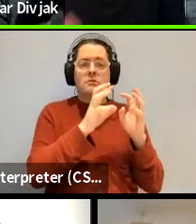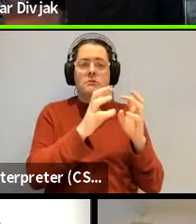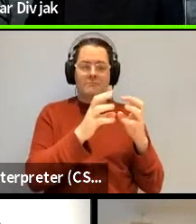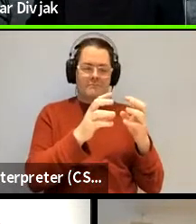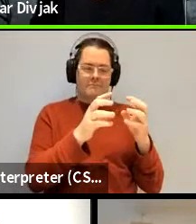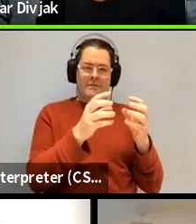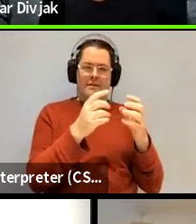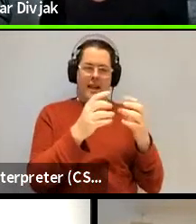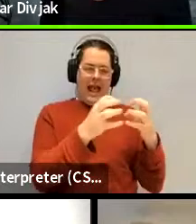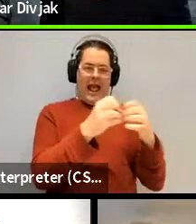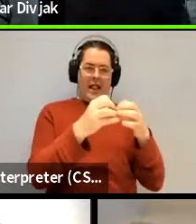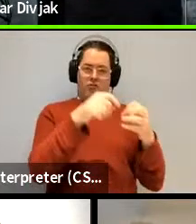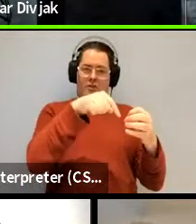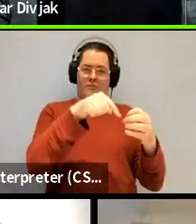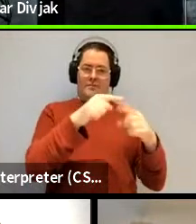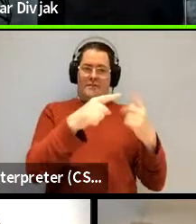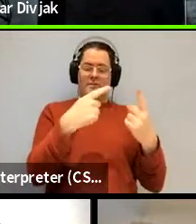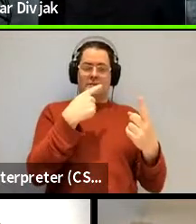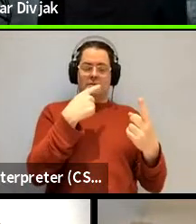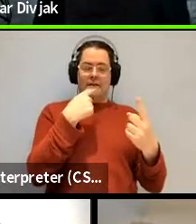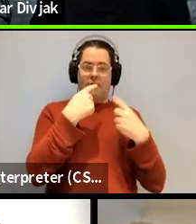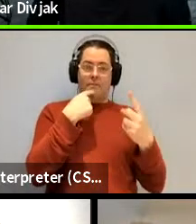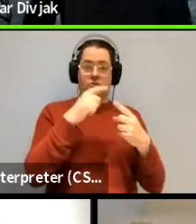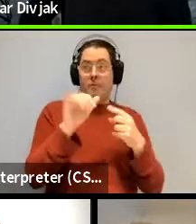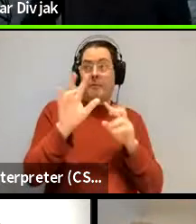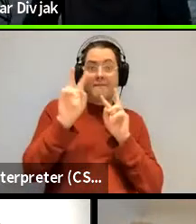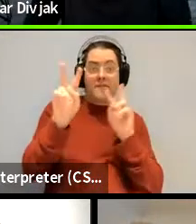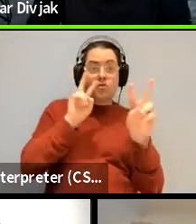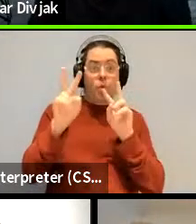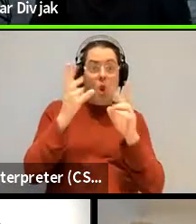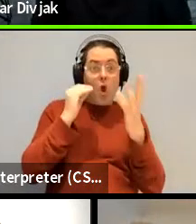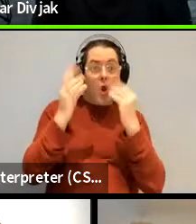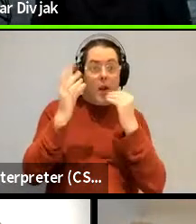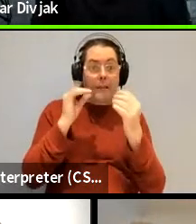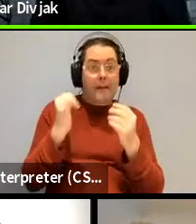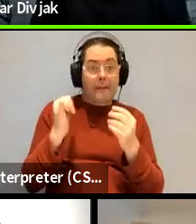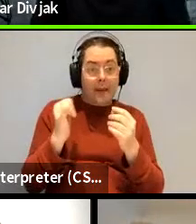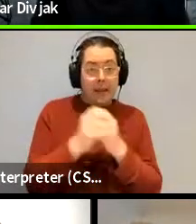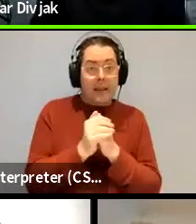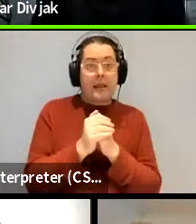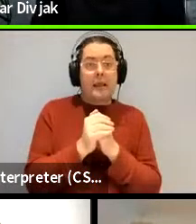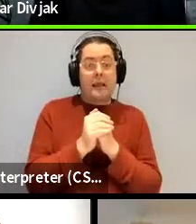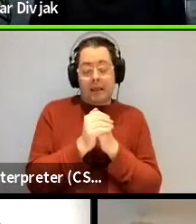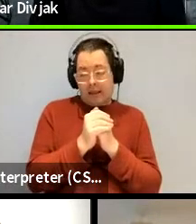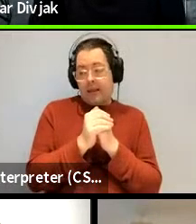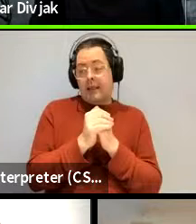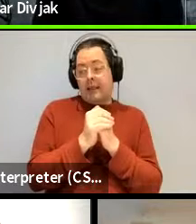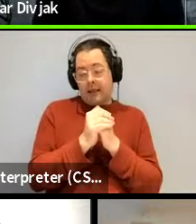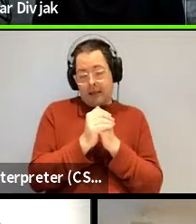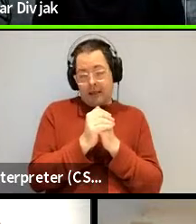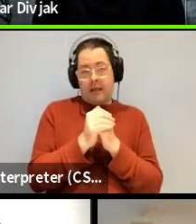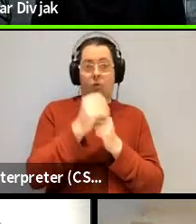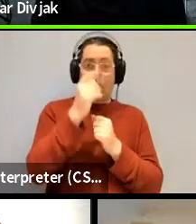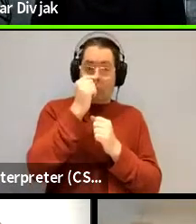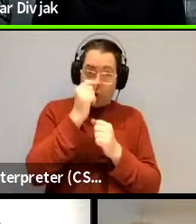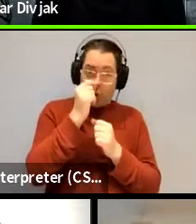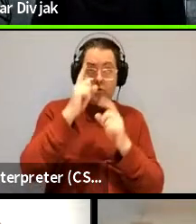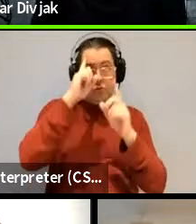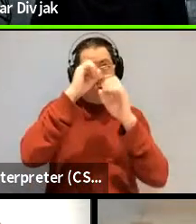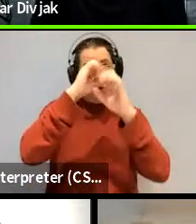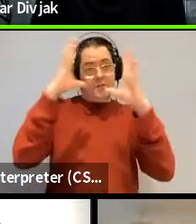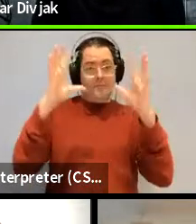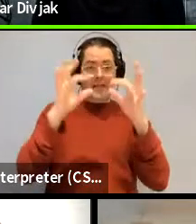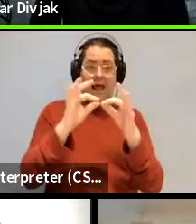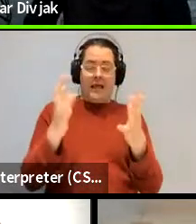you say for example it's visual learning um you could it it can have a category of or it can have a concept of mass of